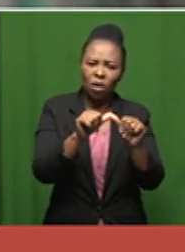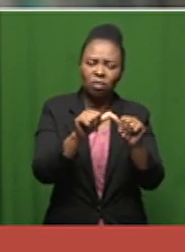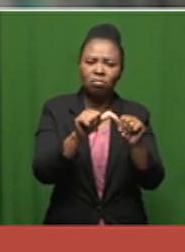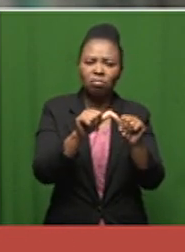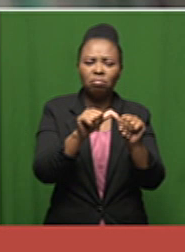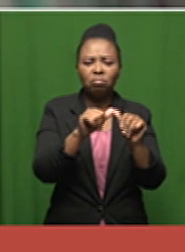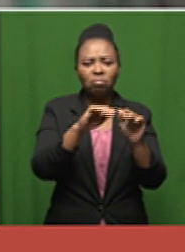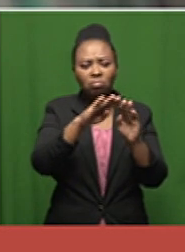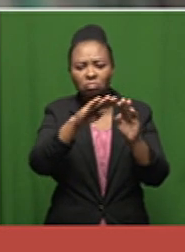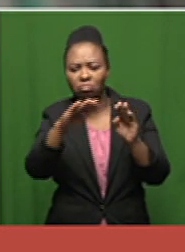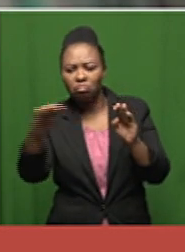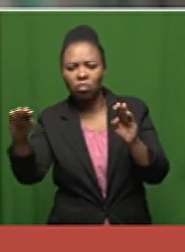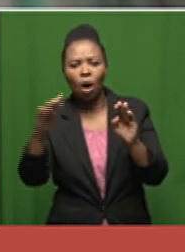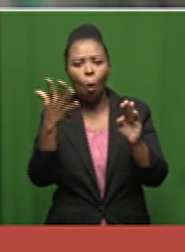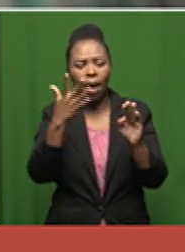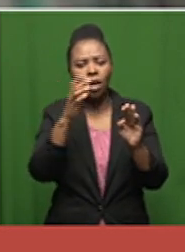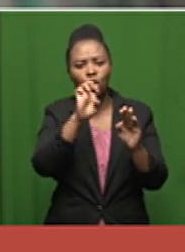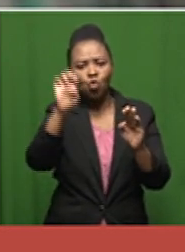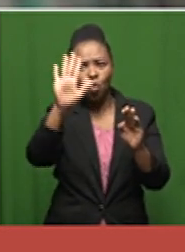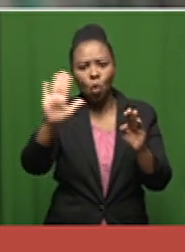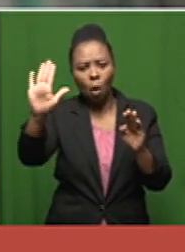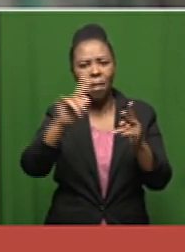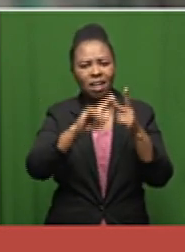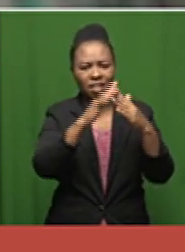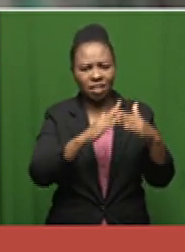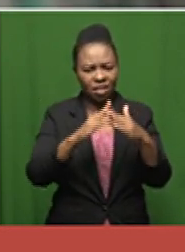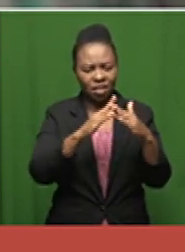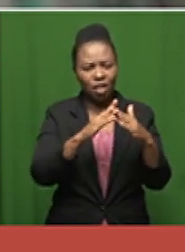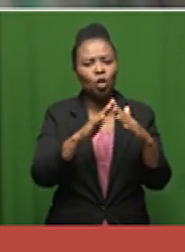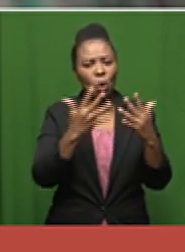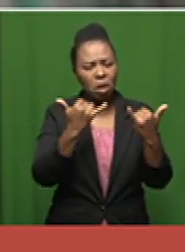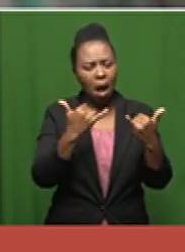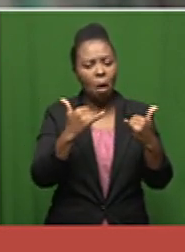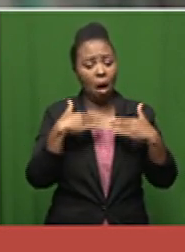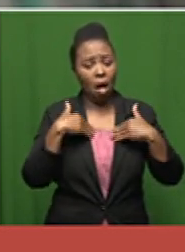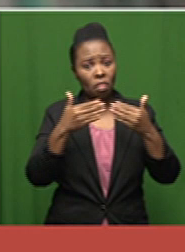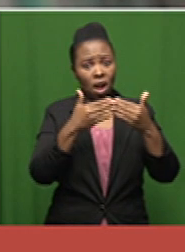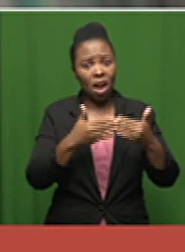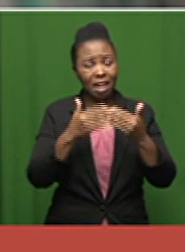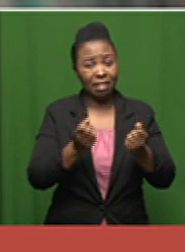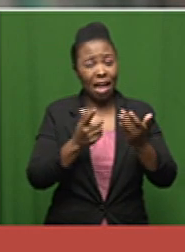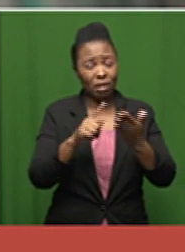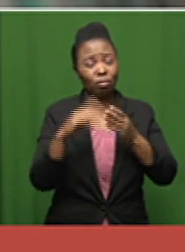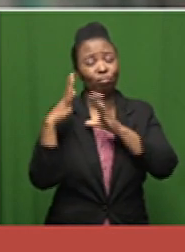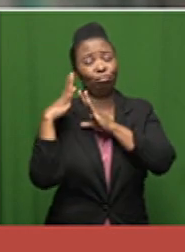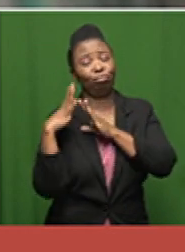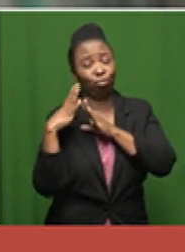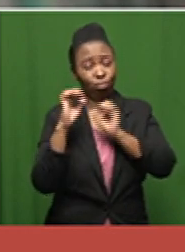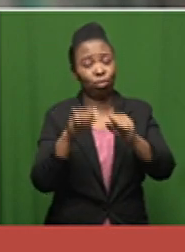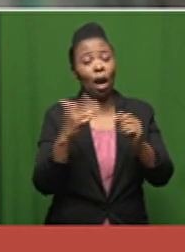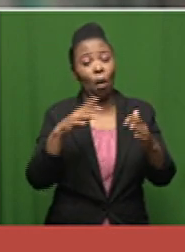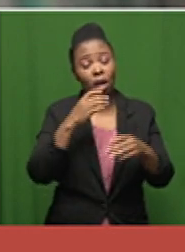in europe and in the united states and it really has placed an enormous burden on health care services in the country